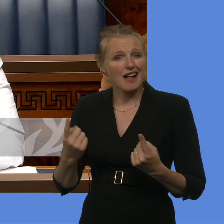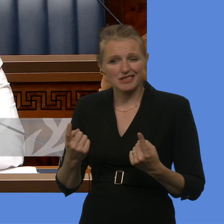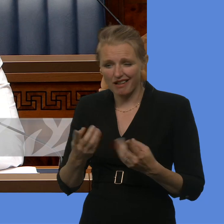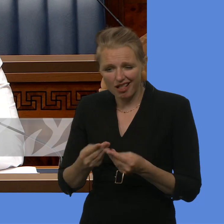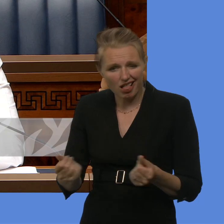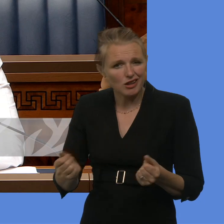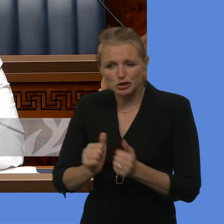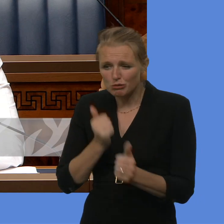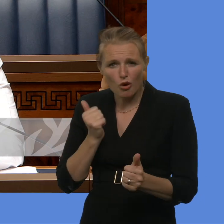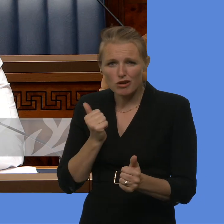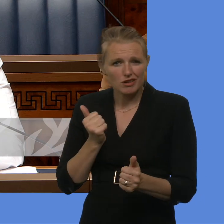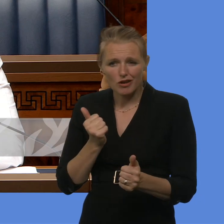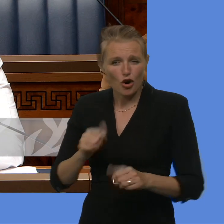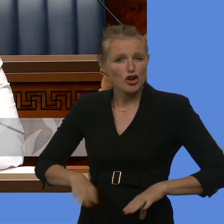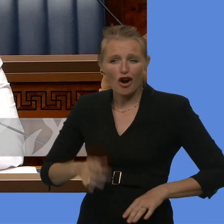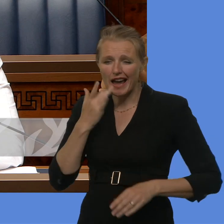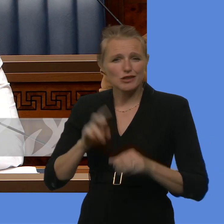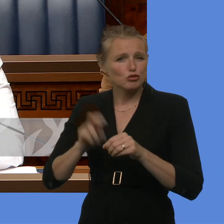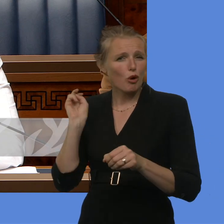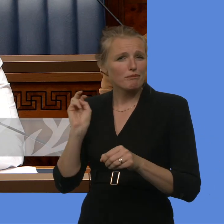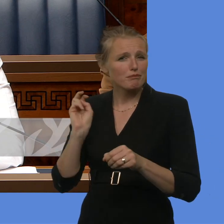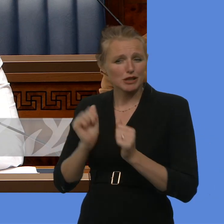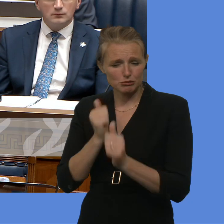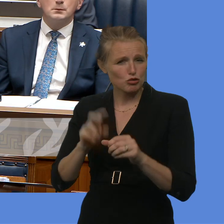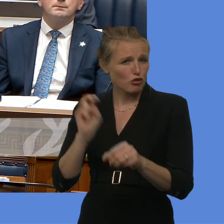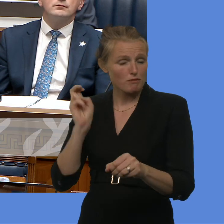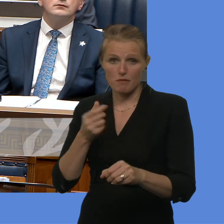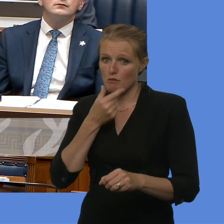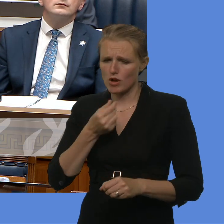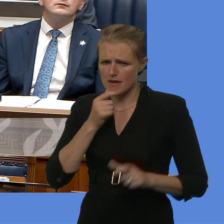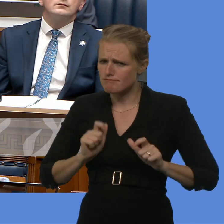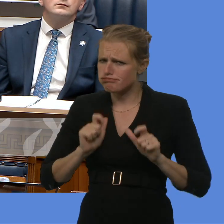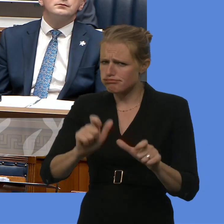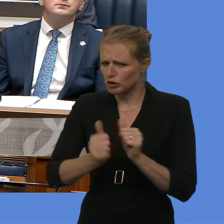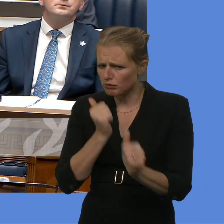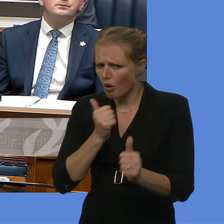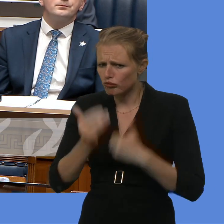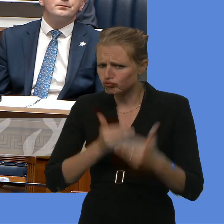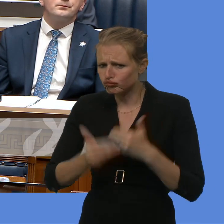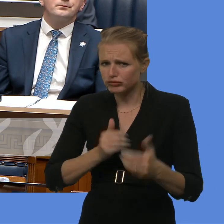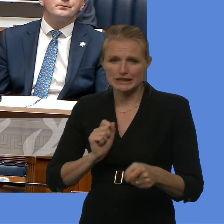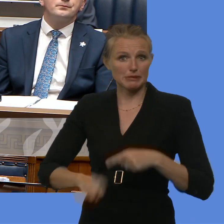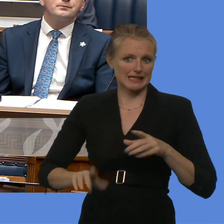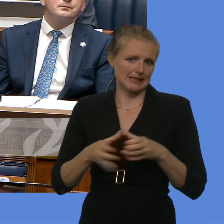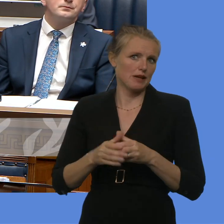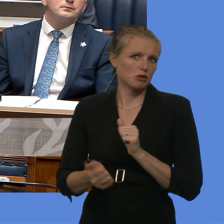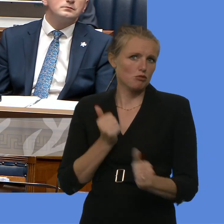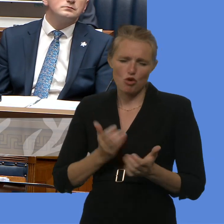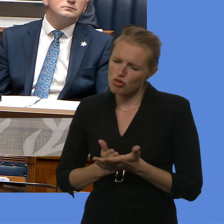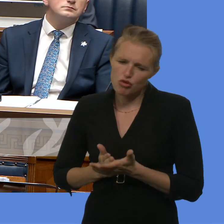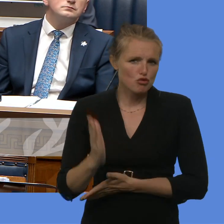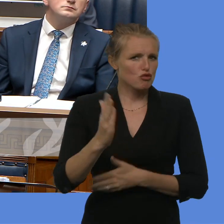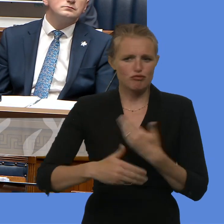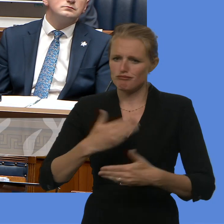sport at a relatively young age, when very often boys and men continue to play, particularly team sports throughout their teenage years